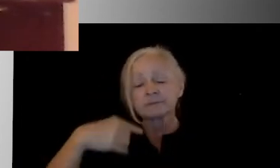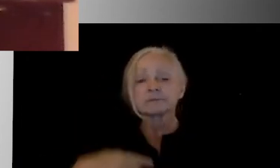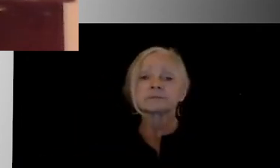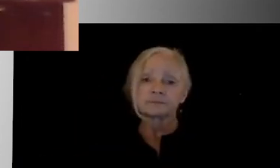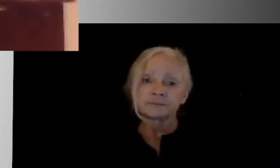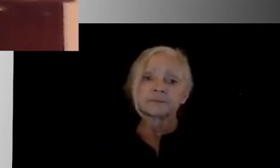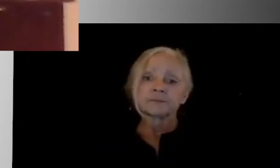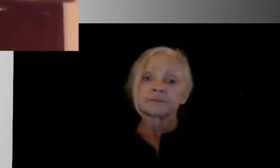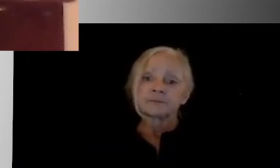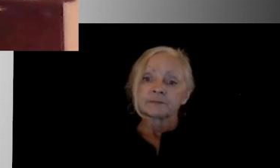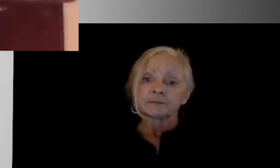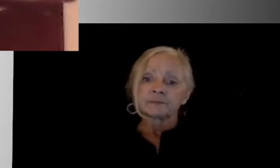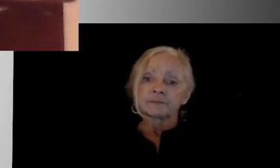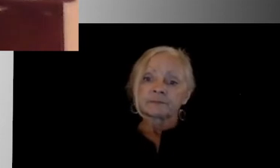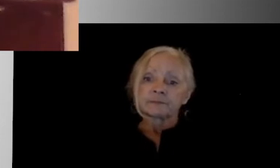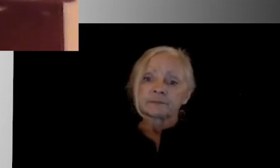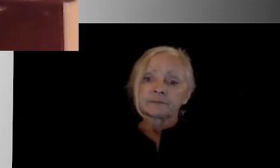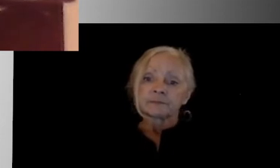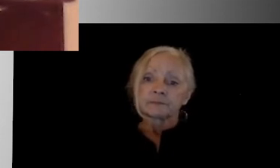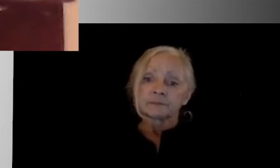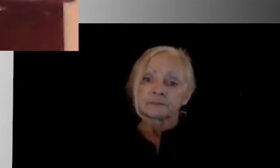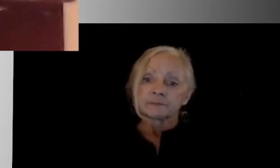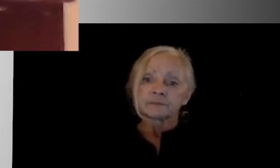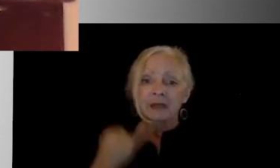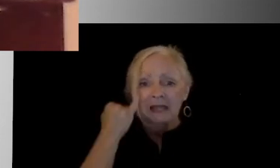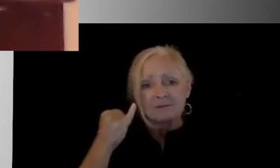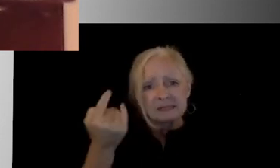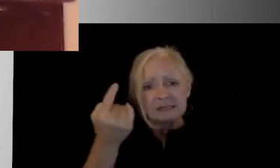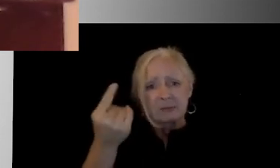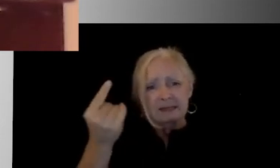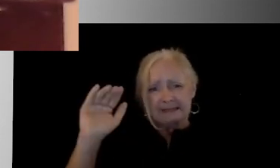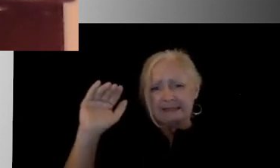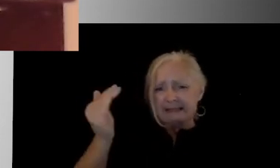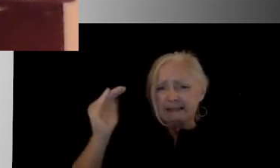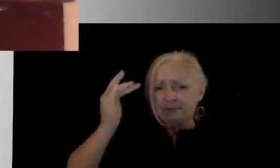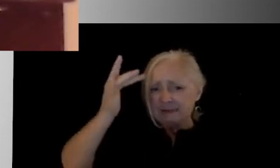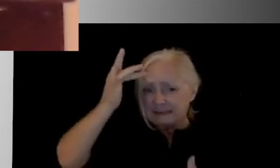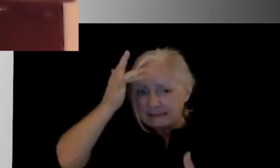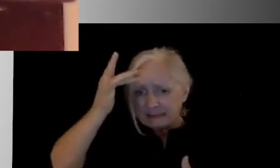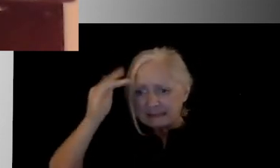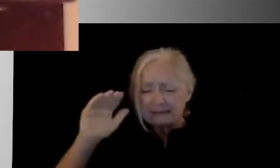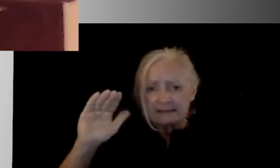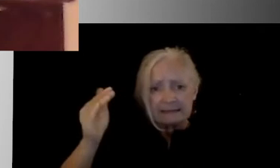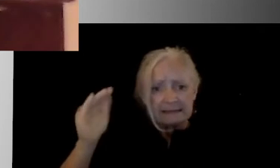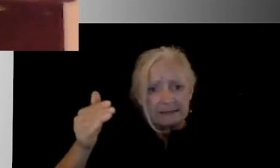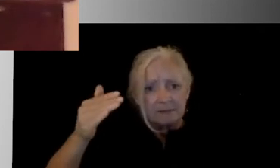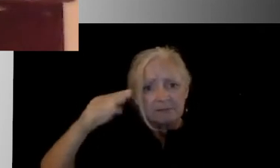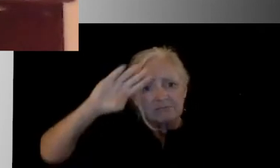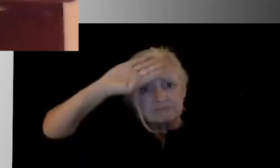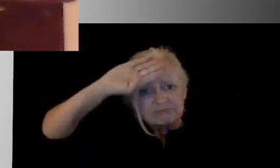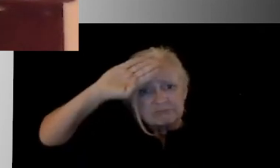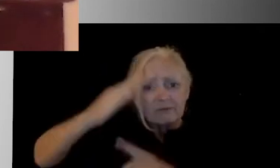devices that we can make sure if a student does appear to have a fever or appear to have an elevated temperature, we can take care of that very